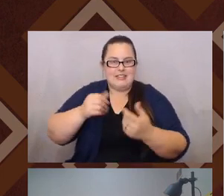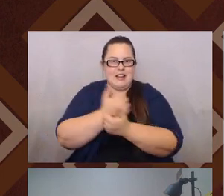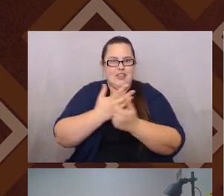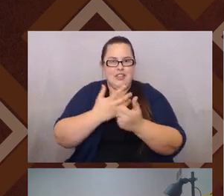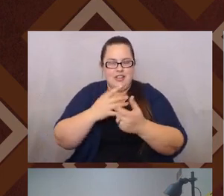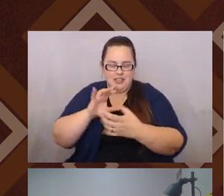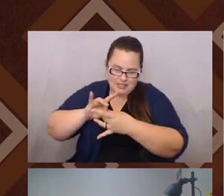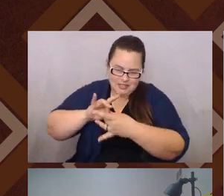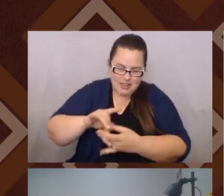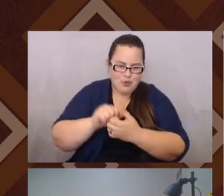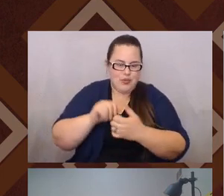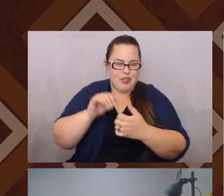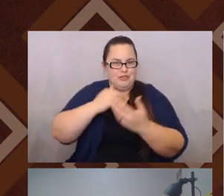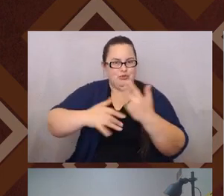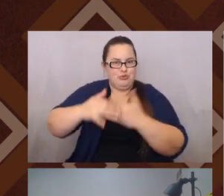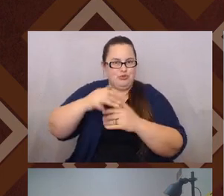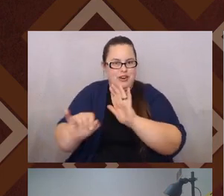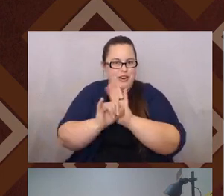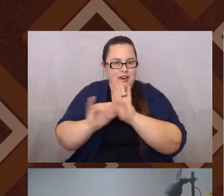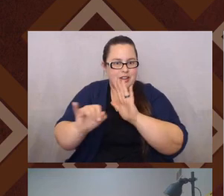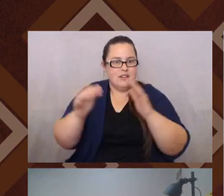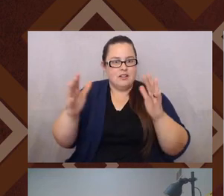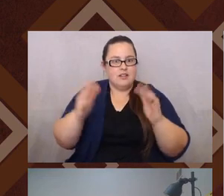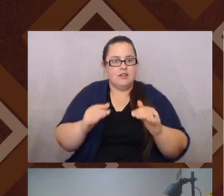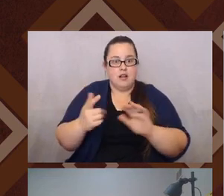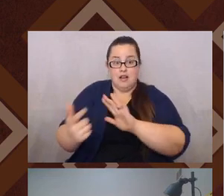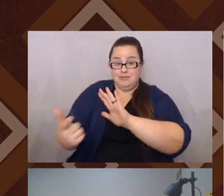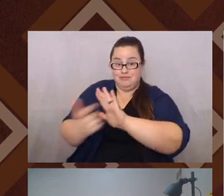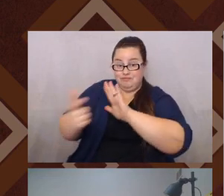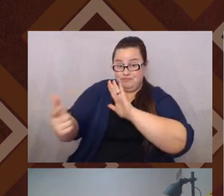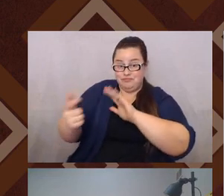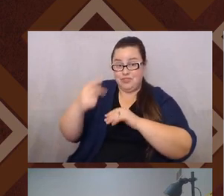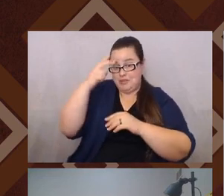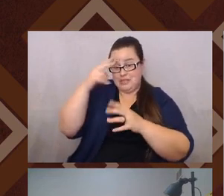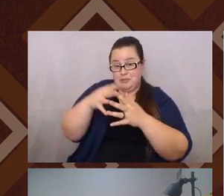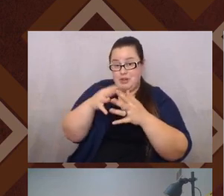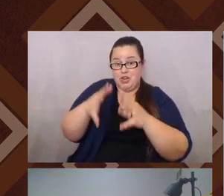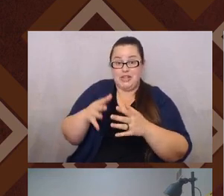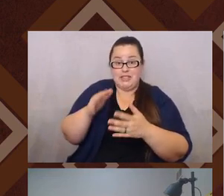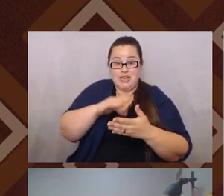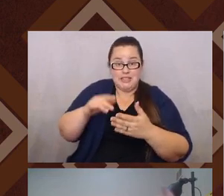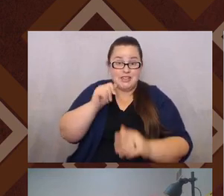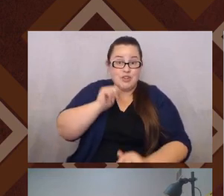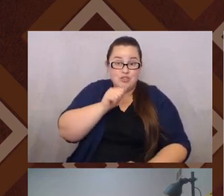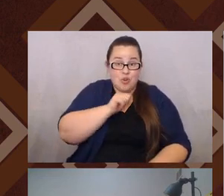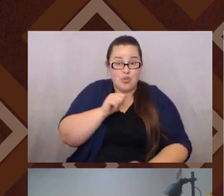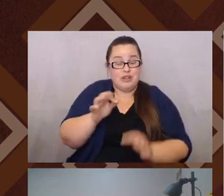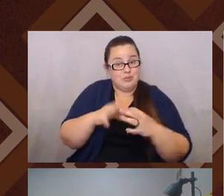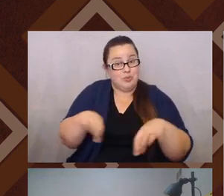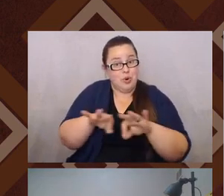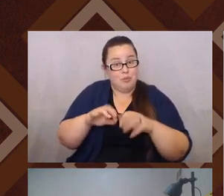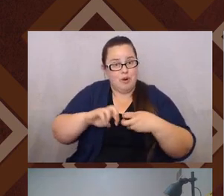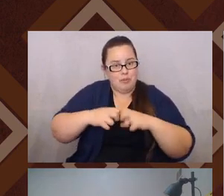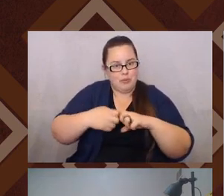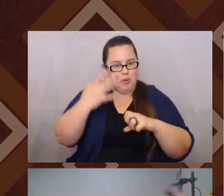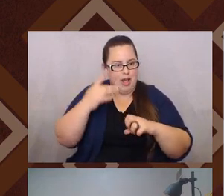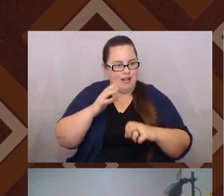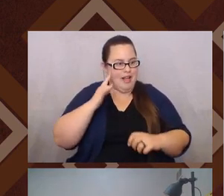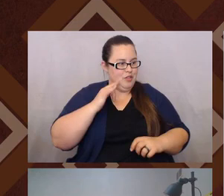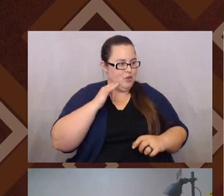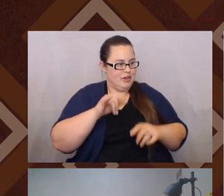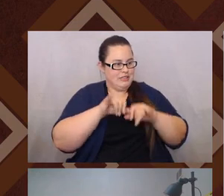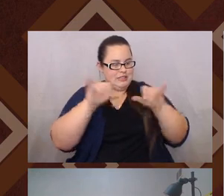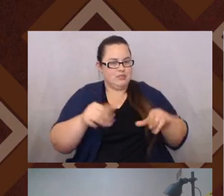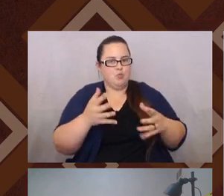Um, the outlawing of Mexican American studies in Arizona has been a key issue because where you have California systems wanting to